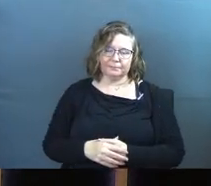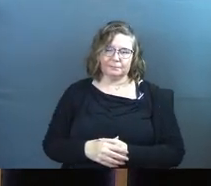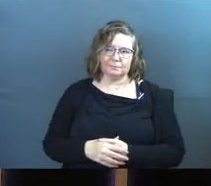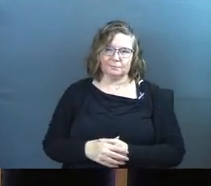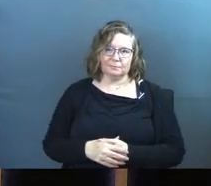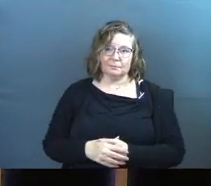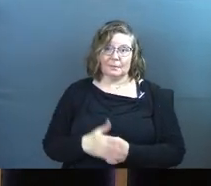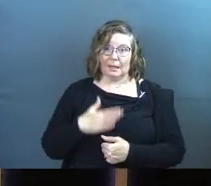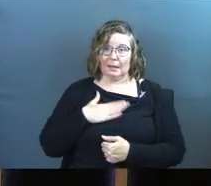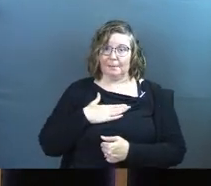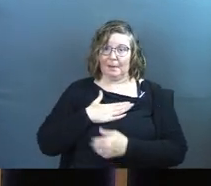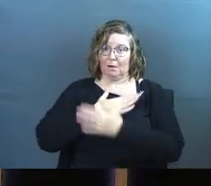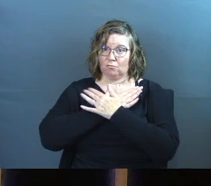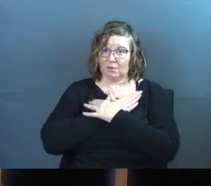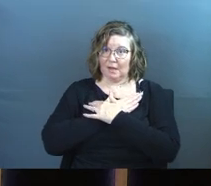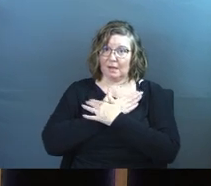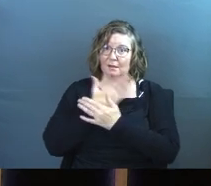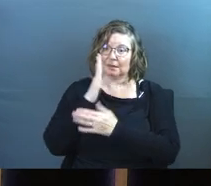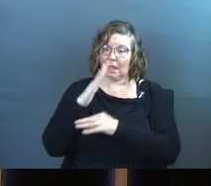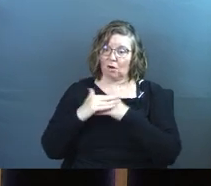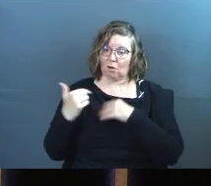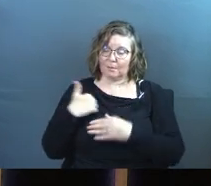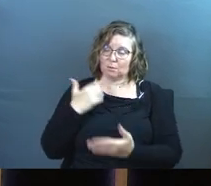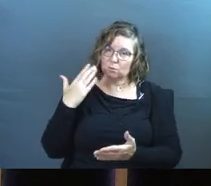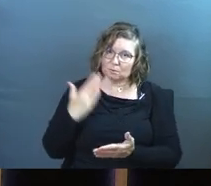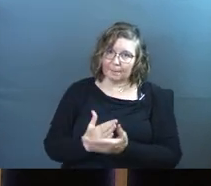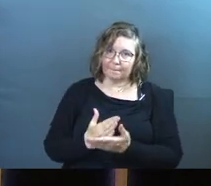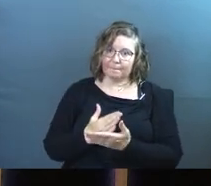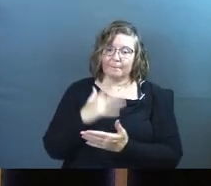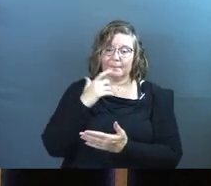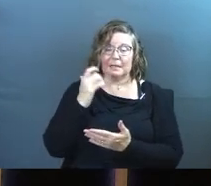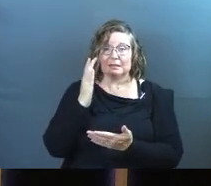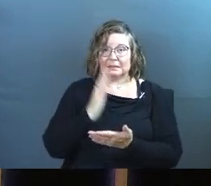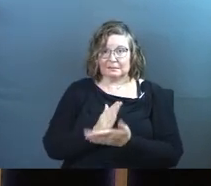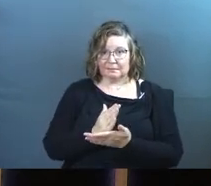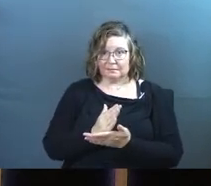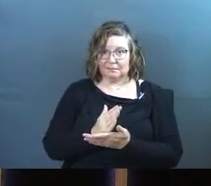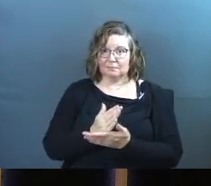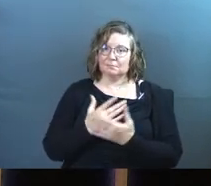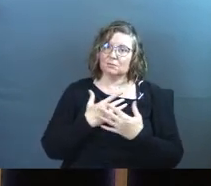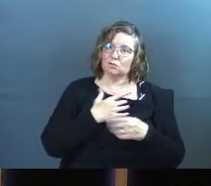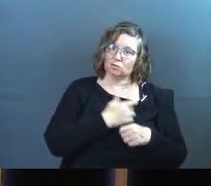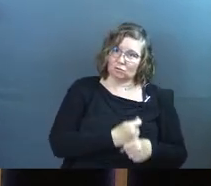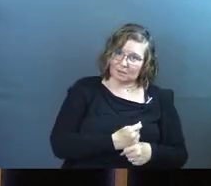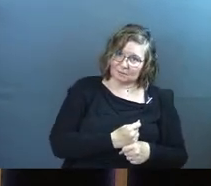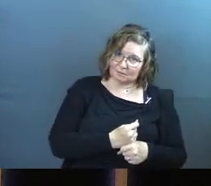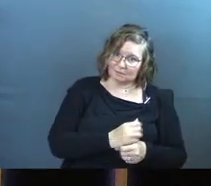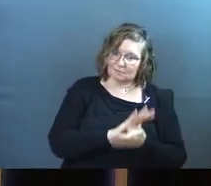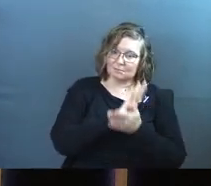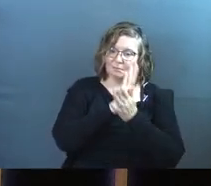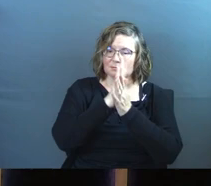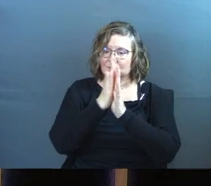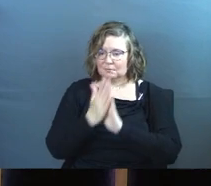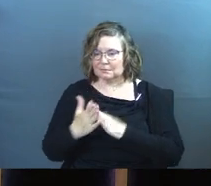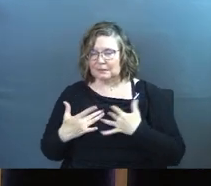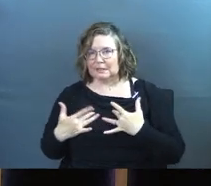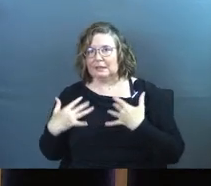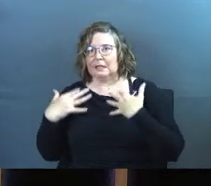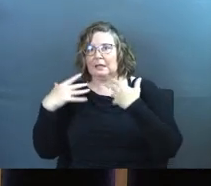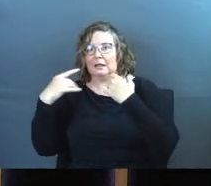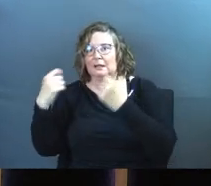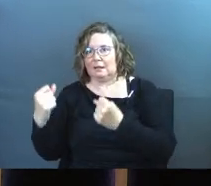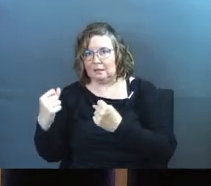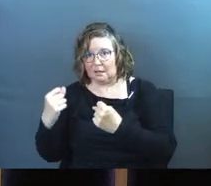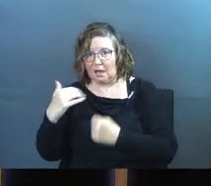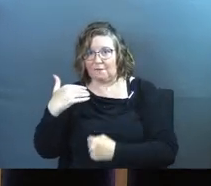In my sabbatical, God called me to stop because in the stopping is the trusting and in the trusting is the healing